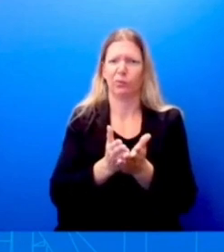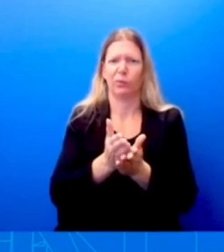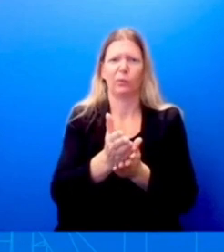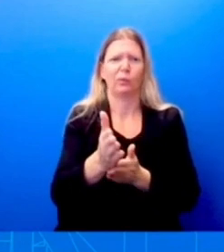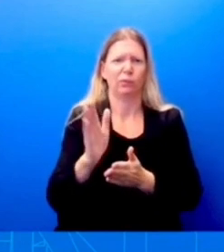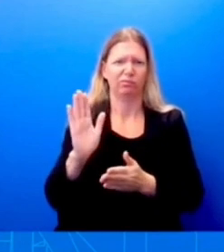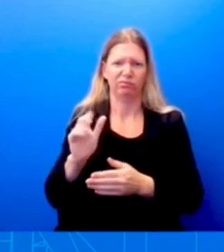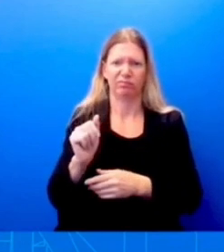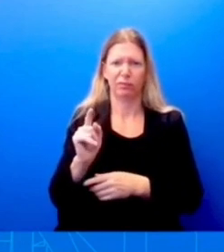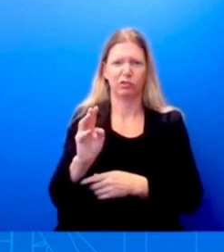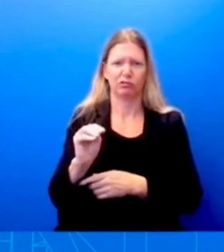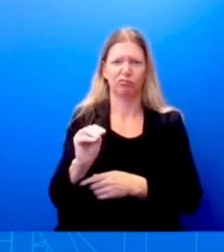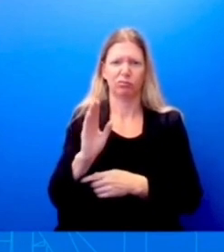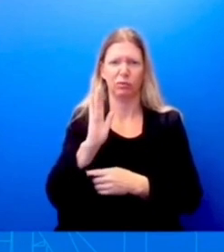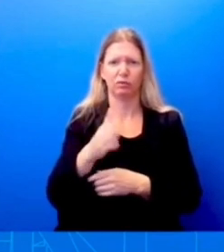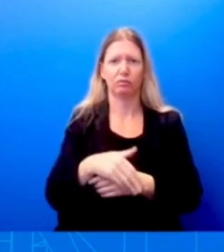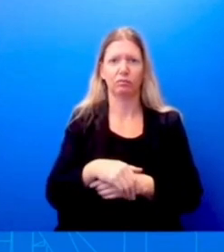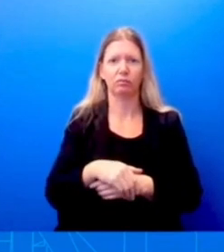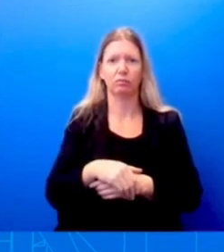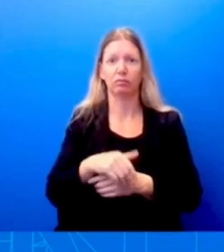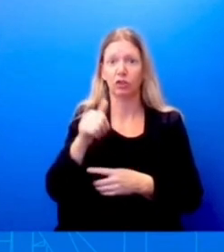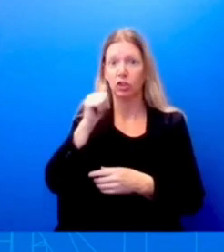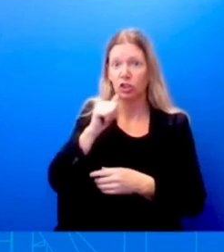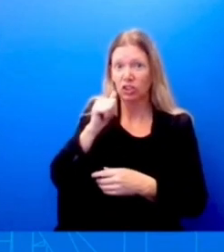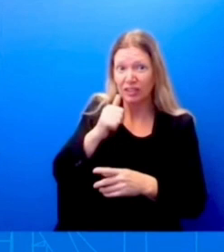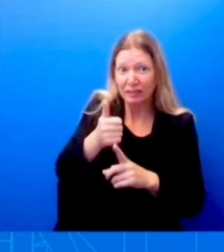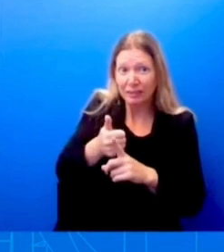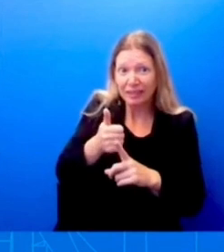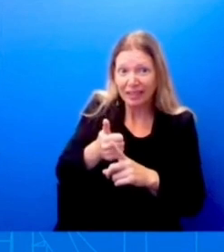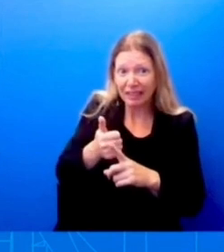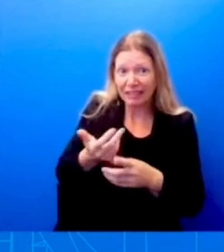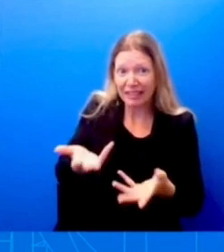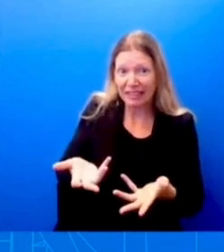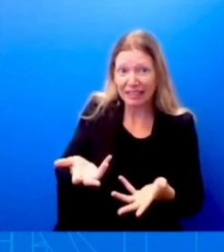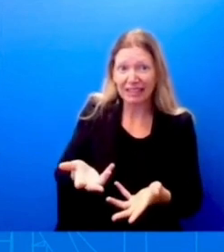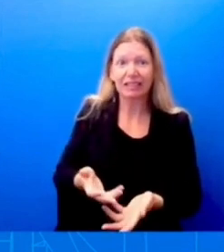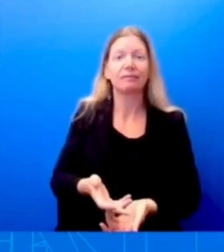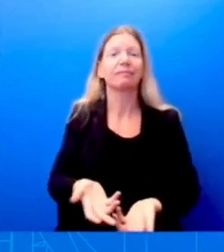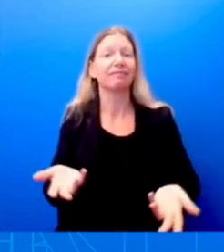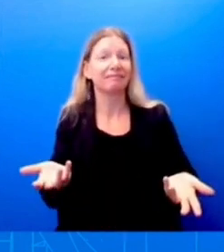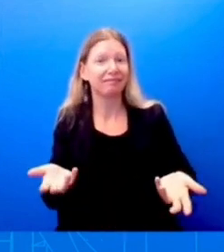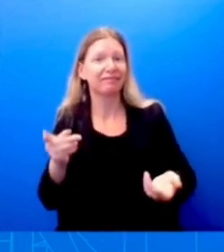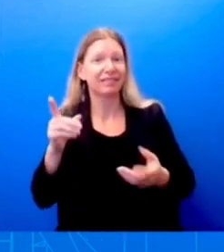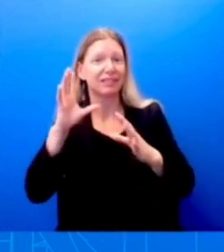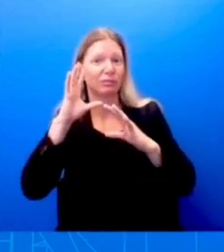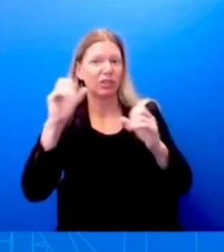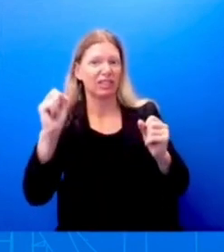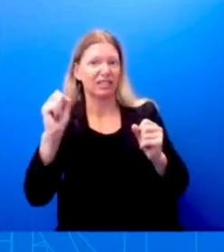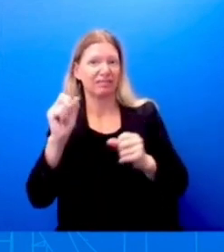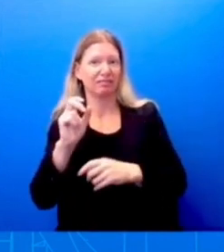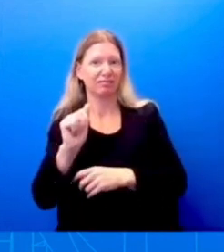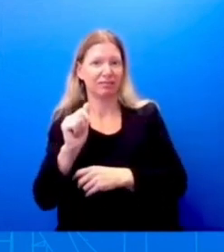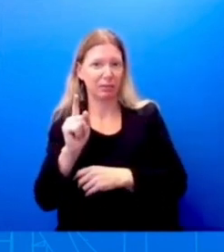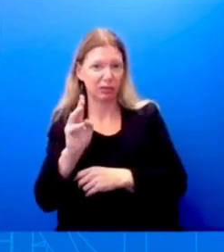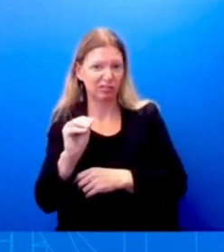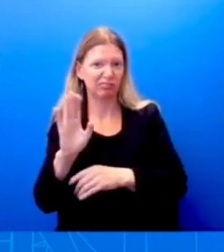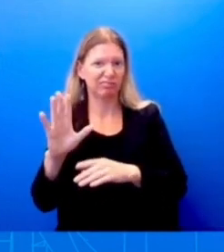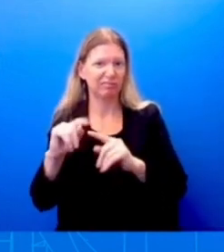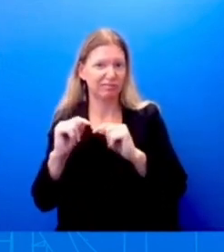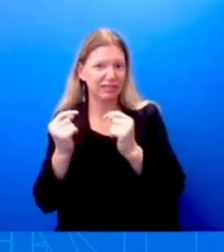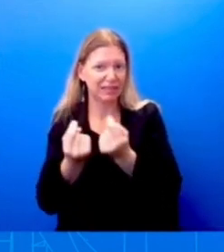Well, look, we have, this is, this is a president, this is an administration that certainly, uh, uh,